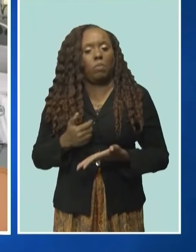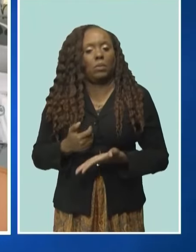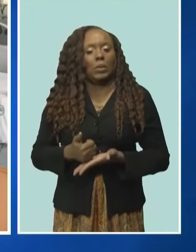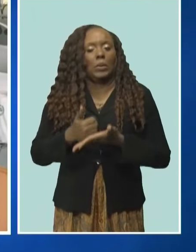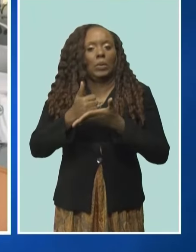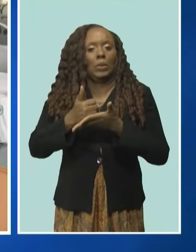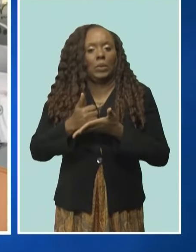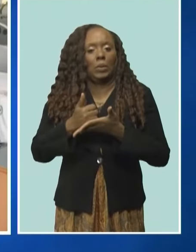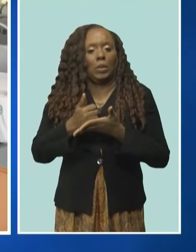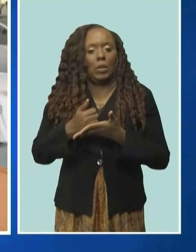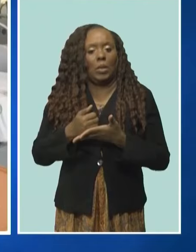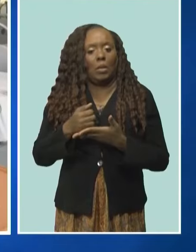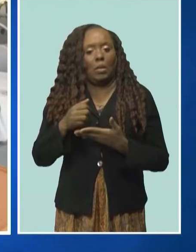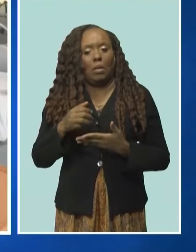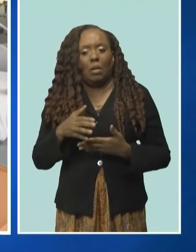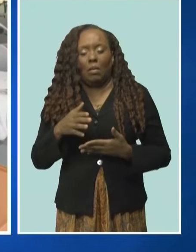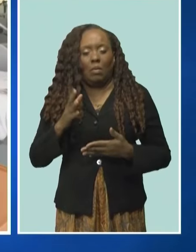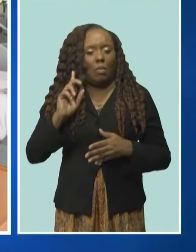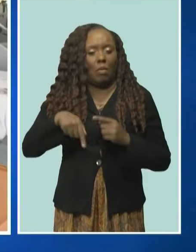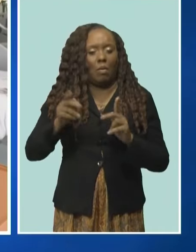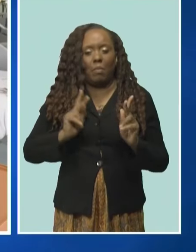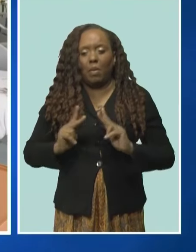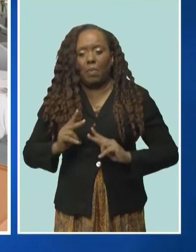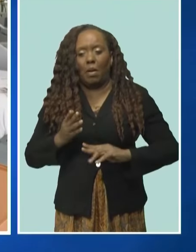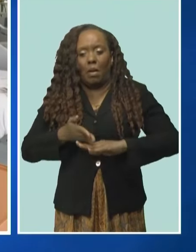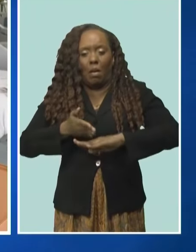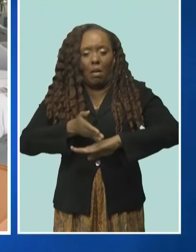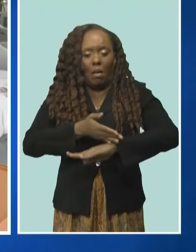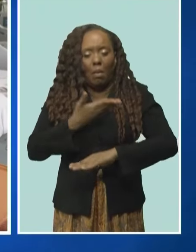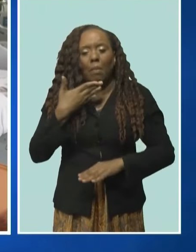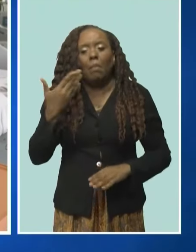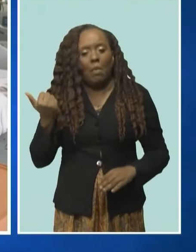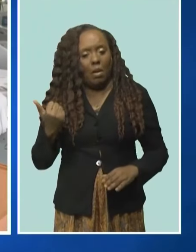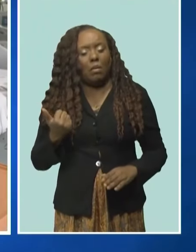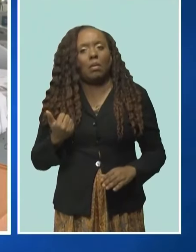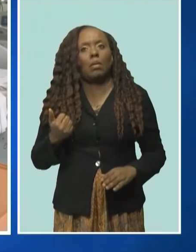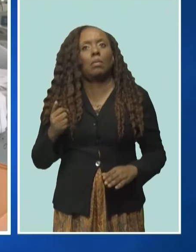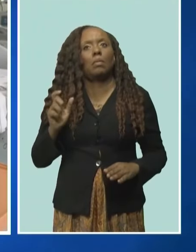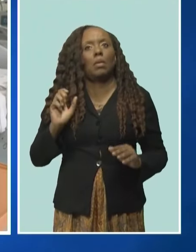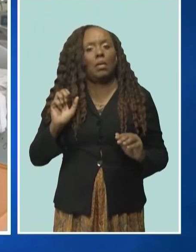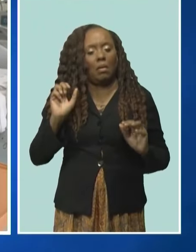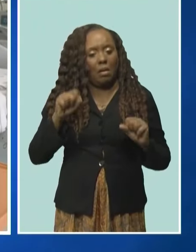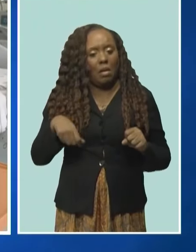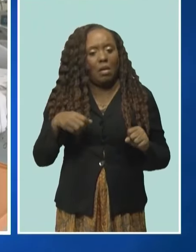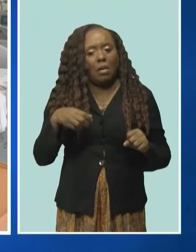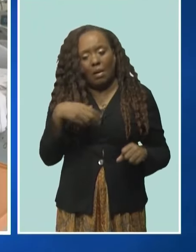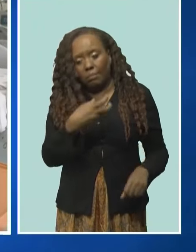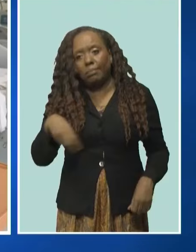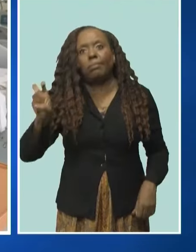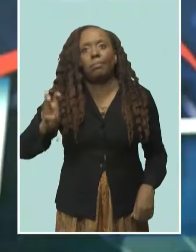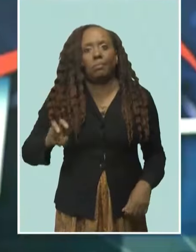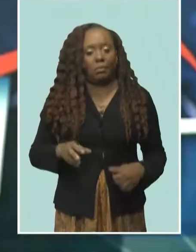have an additional eight beds that we can accommodate those patients to clear the theaters.